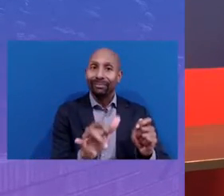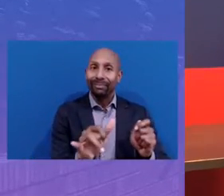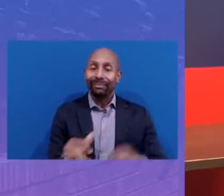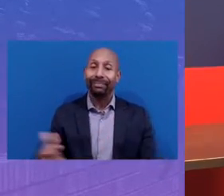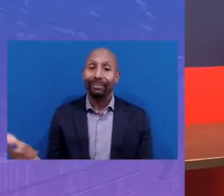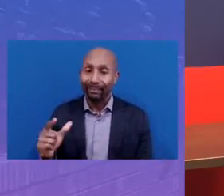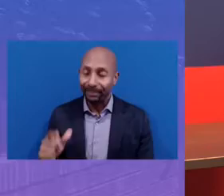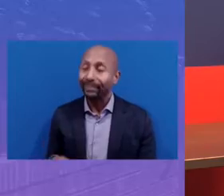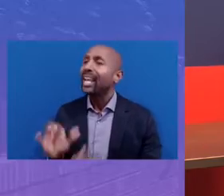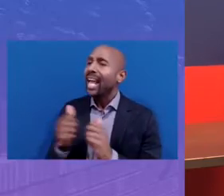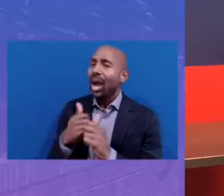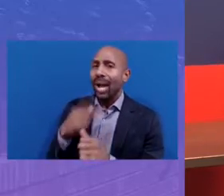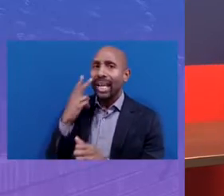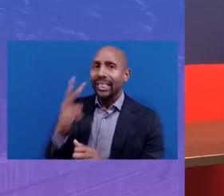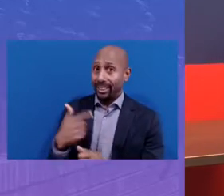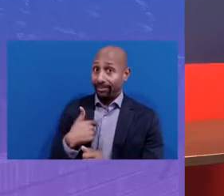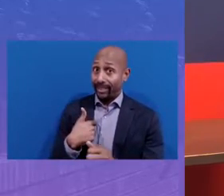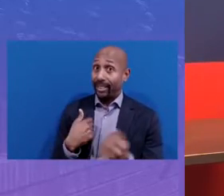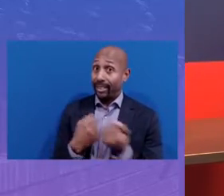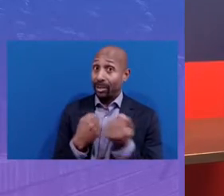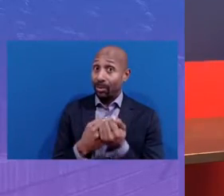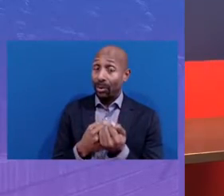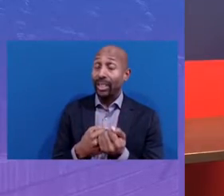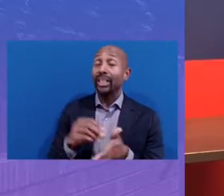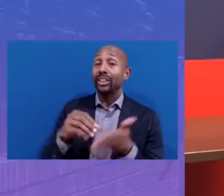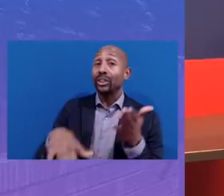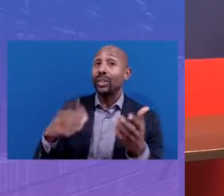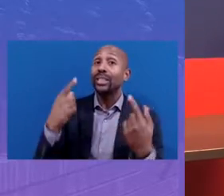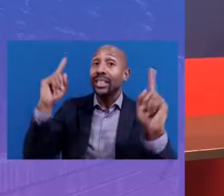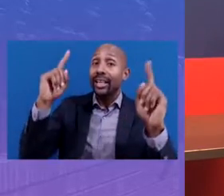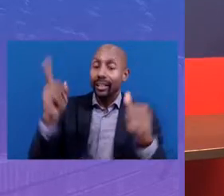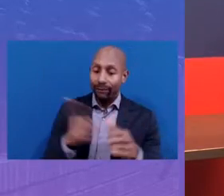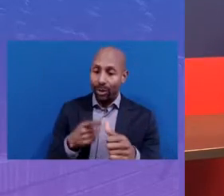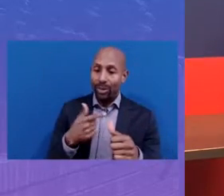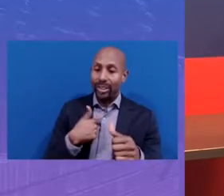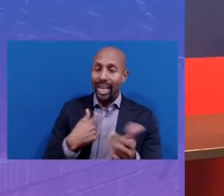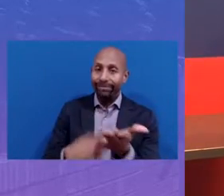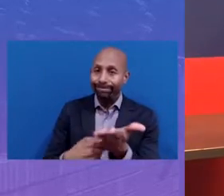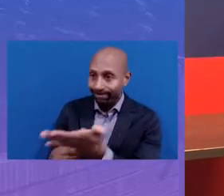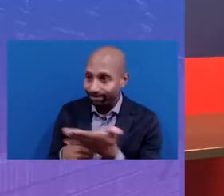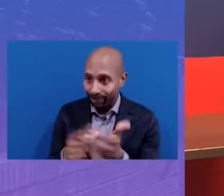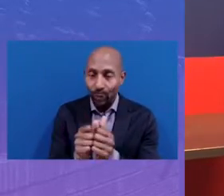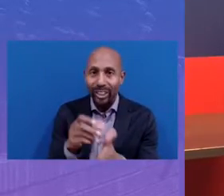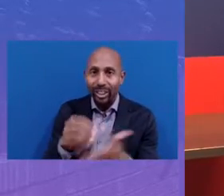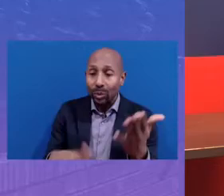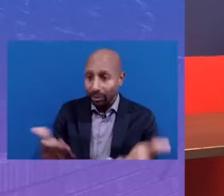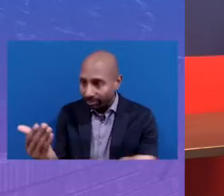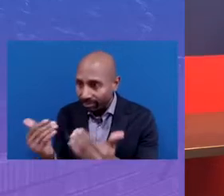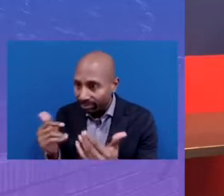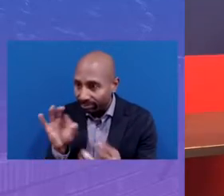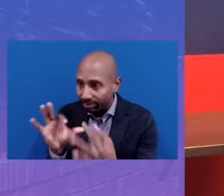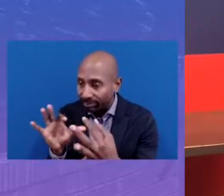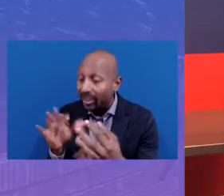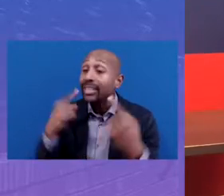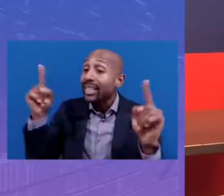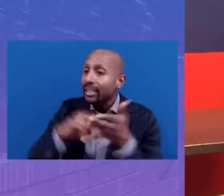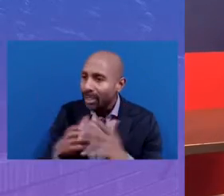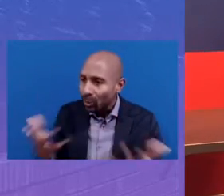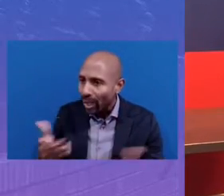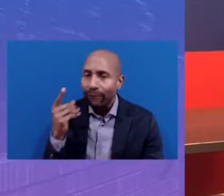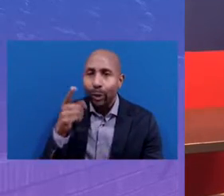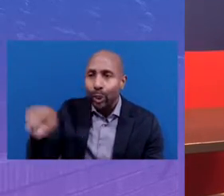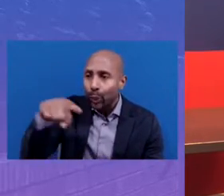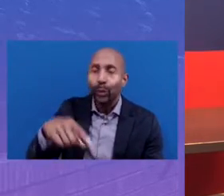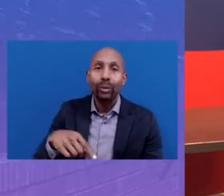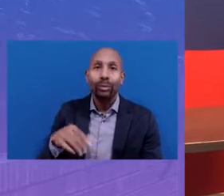way that I see myself supporting student success is first and foremost talking with the students and getting their input on what success means to them and what they